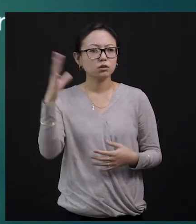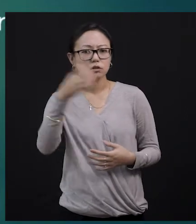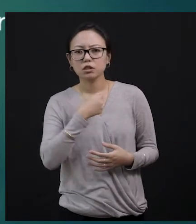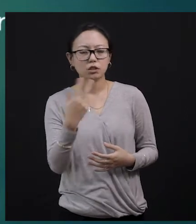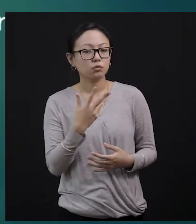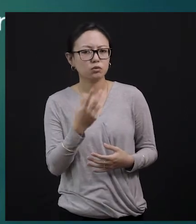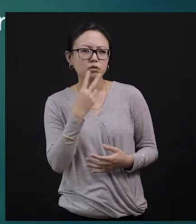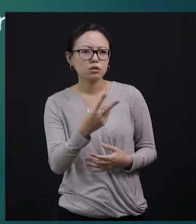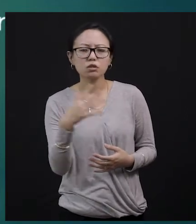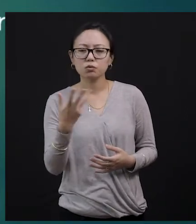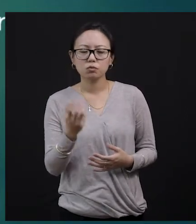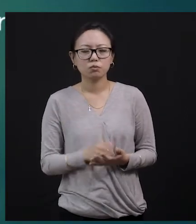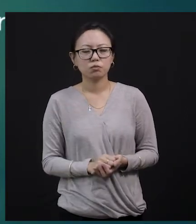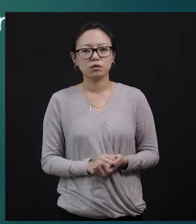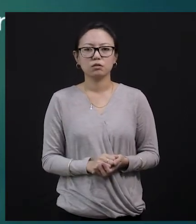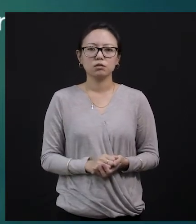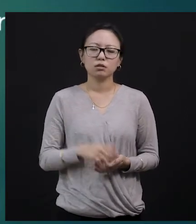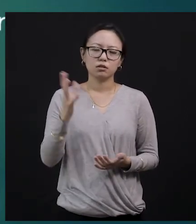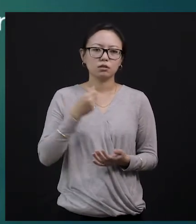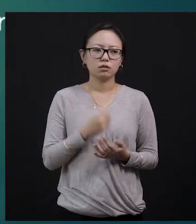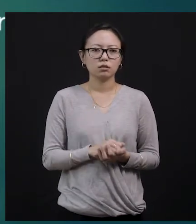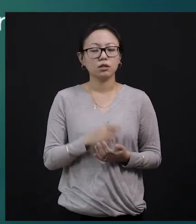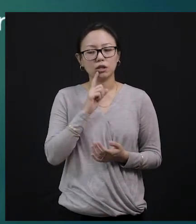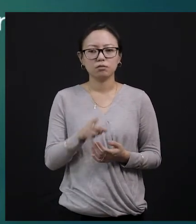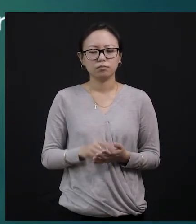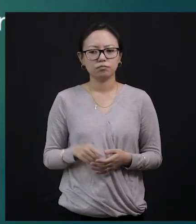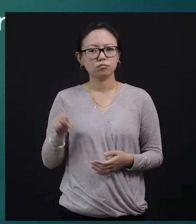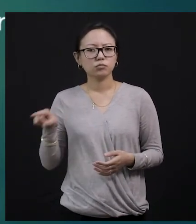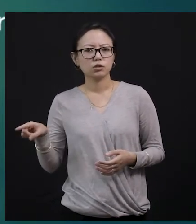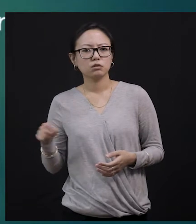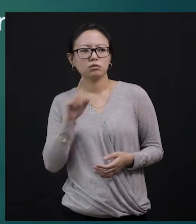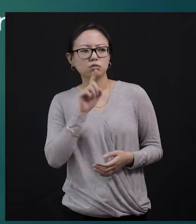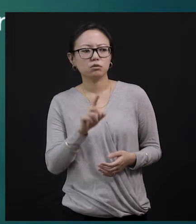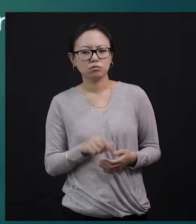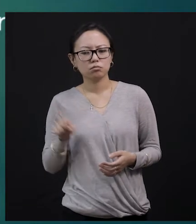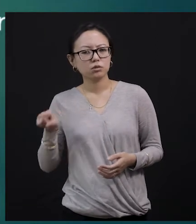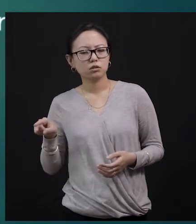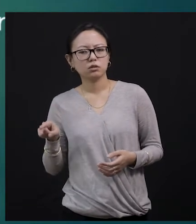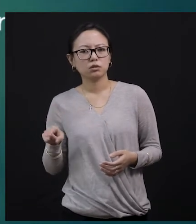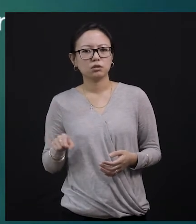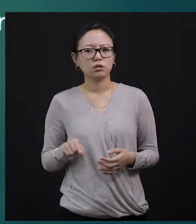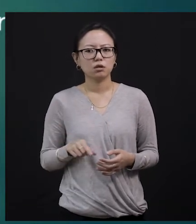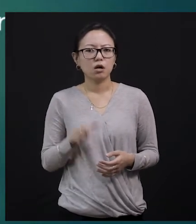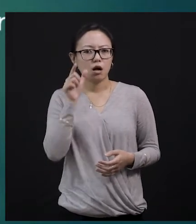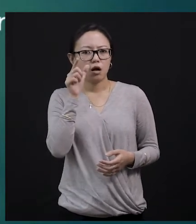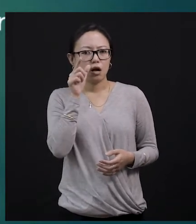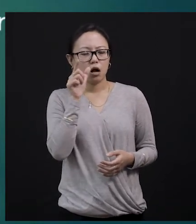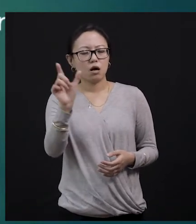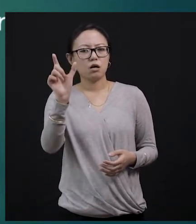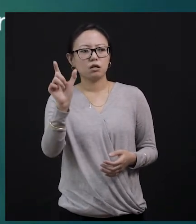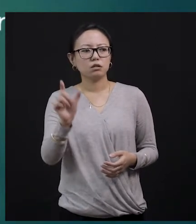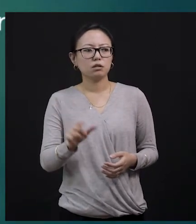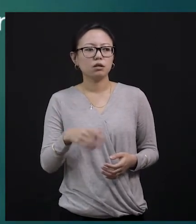said that he, along with uncle and Baya, Baya is the person who worked in the house, okay? There is a brother